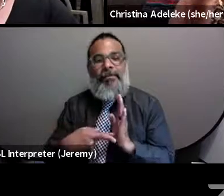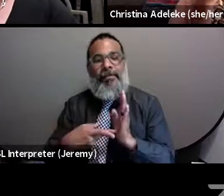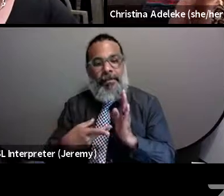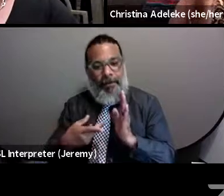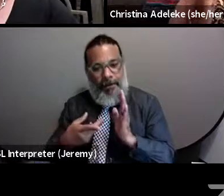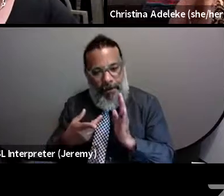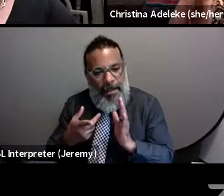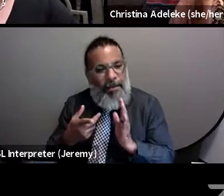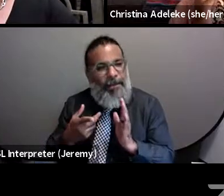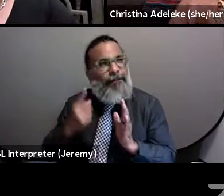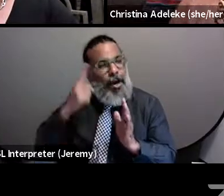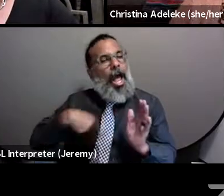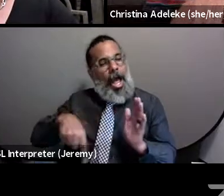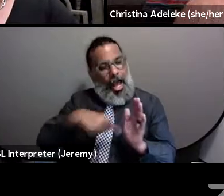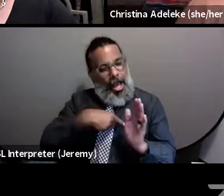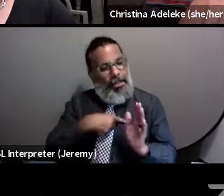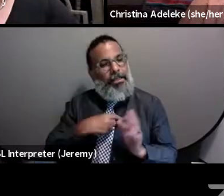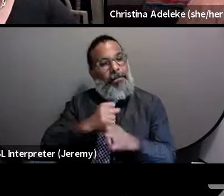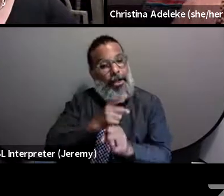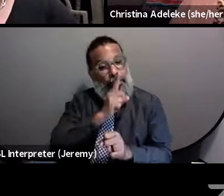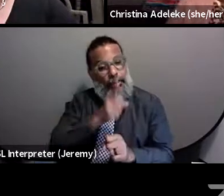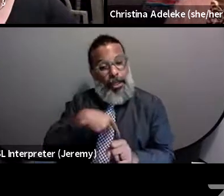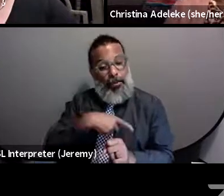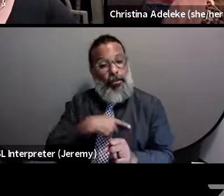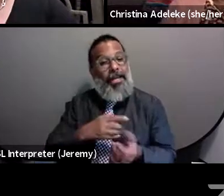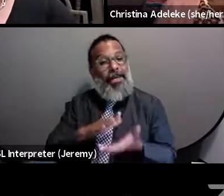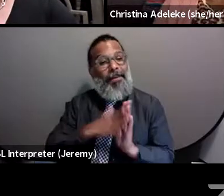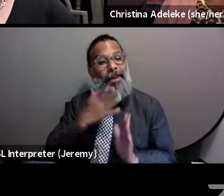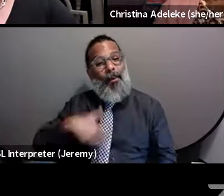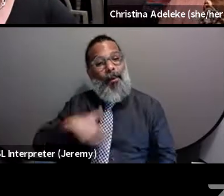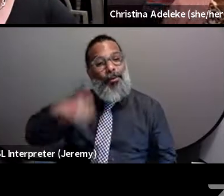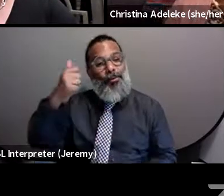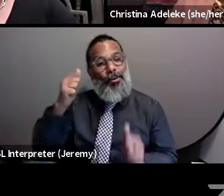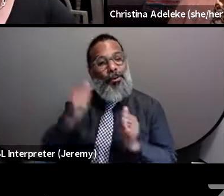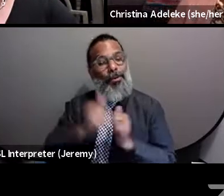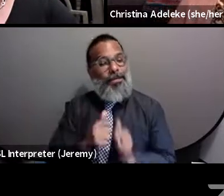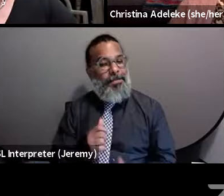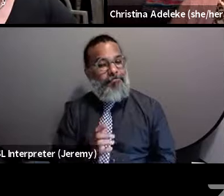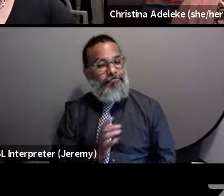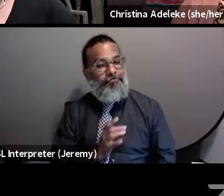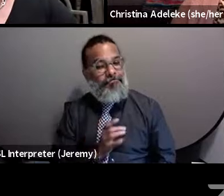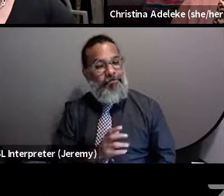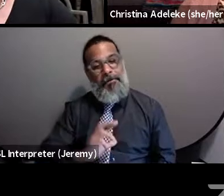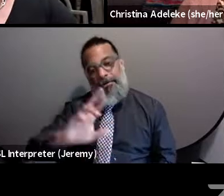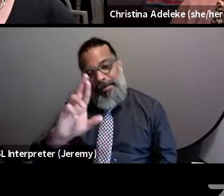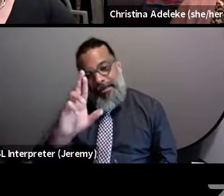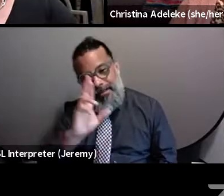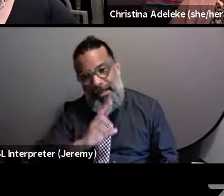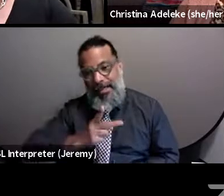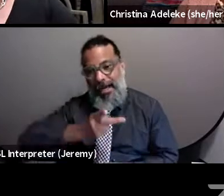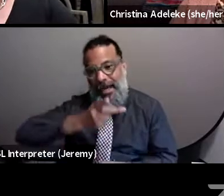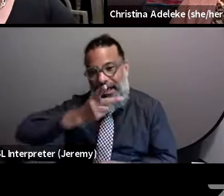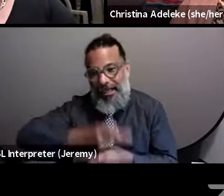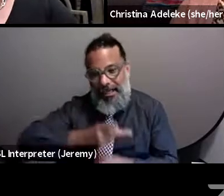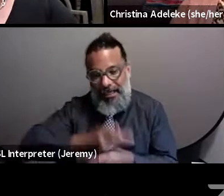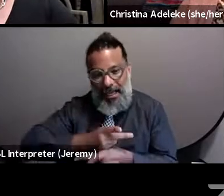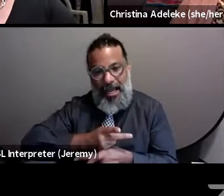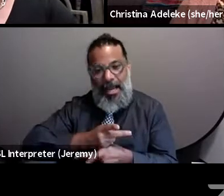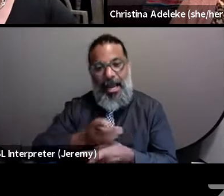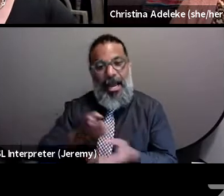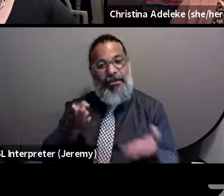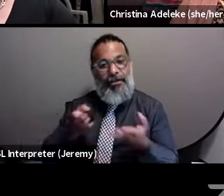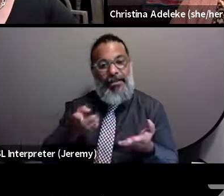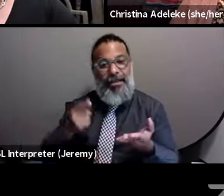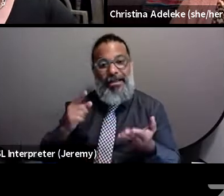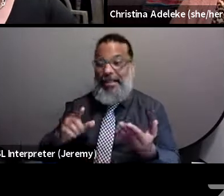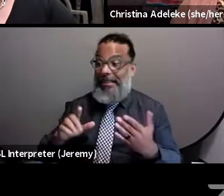sure that we age with dignity, and with the care and the services that this amazing